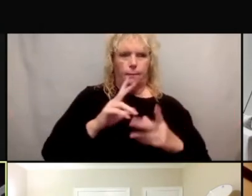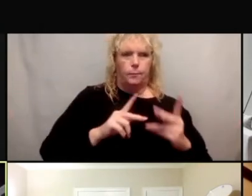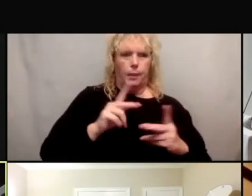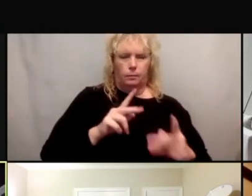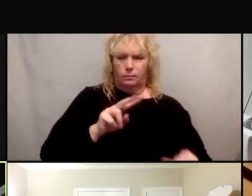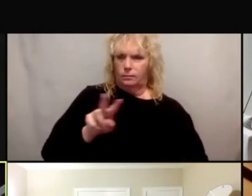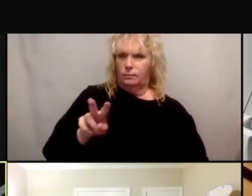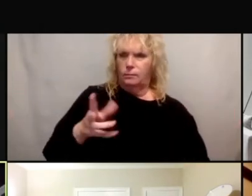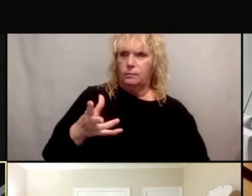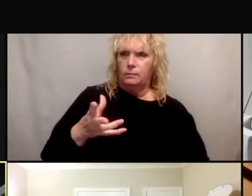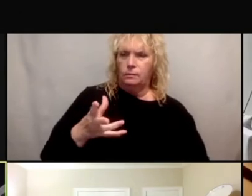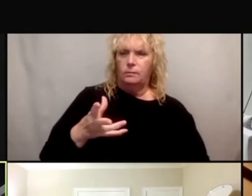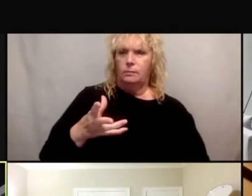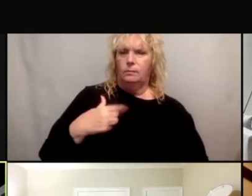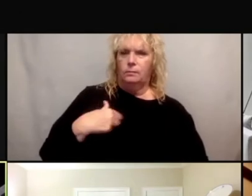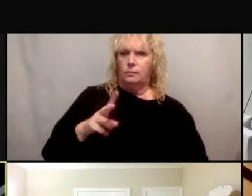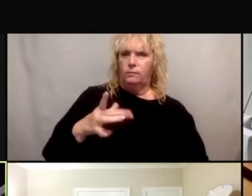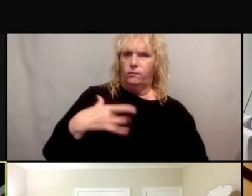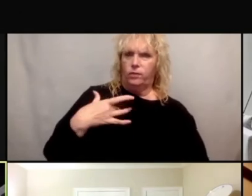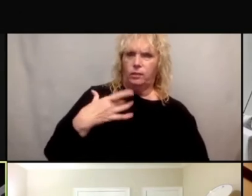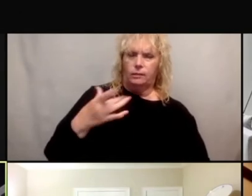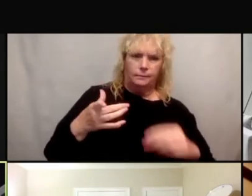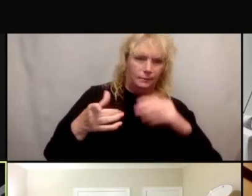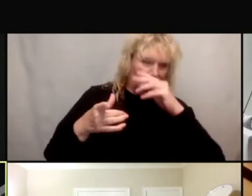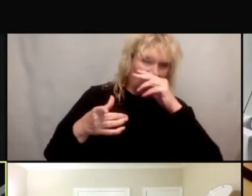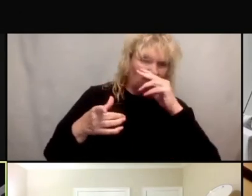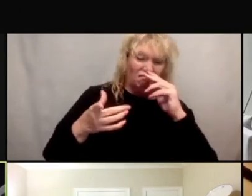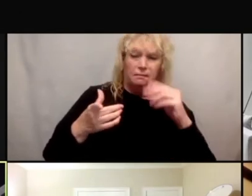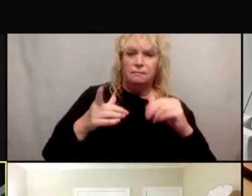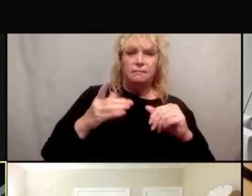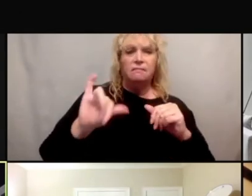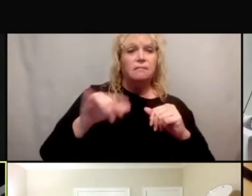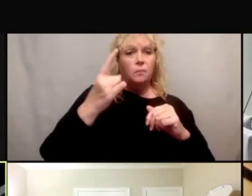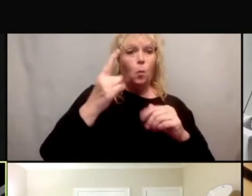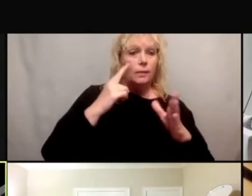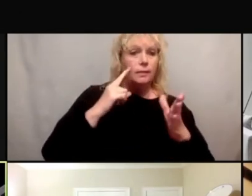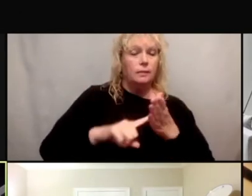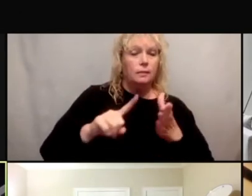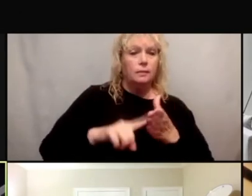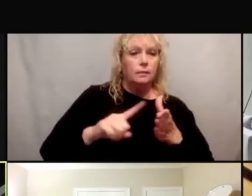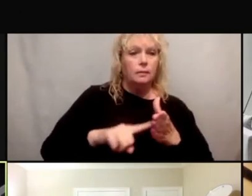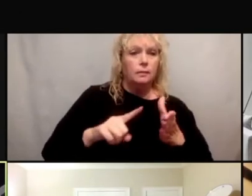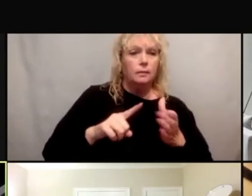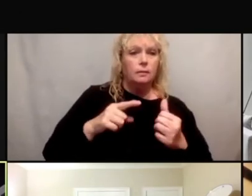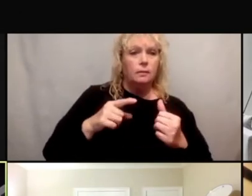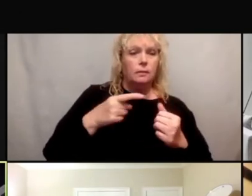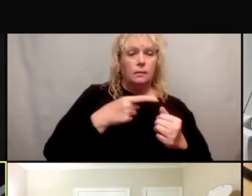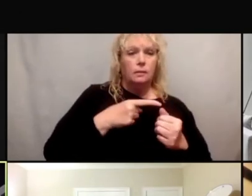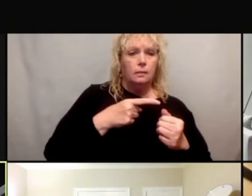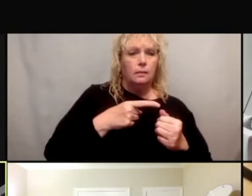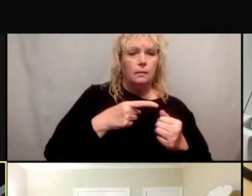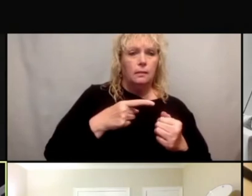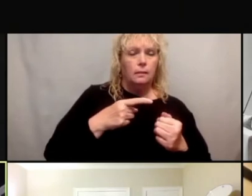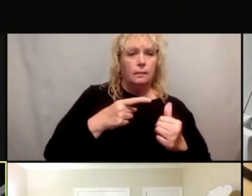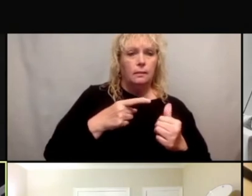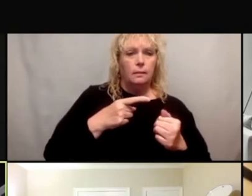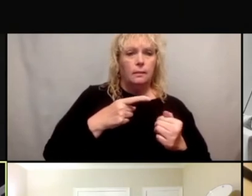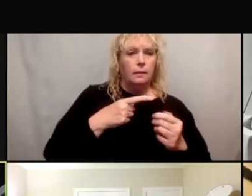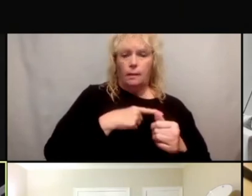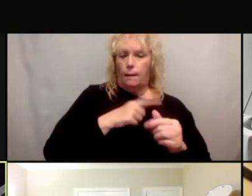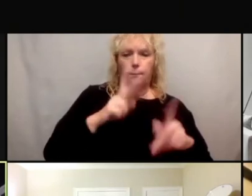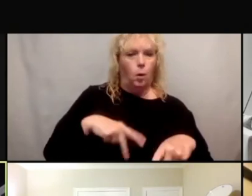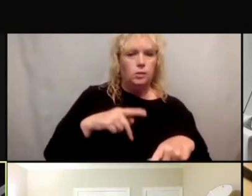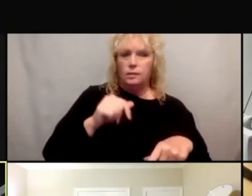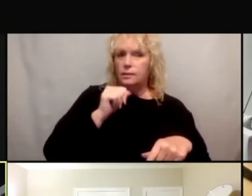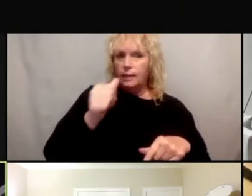they're even stigmatizing. And we've had examples of one particular research study where the individual investigator was really not interested